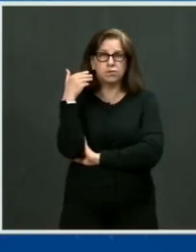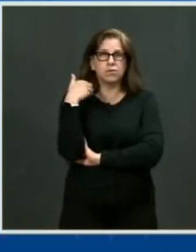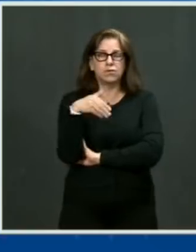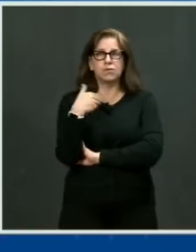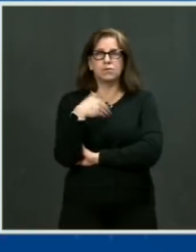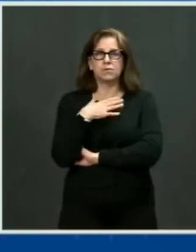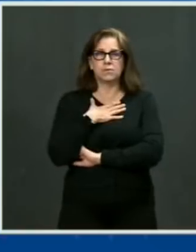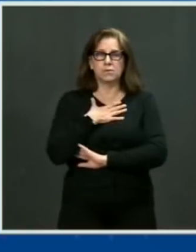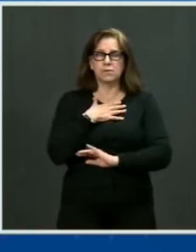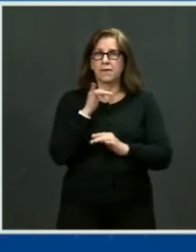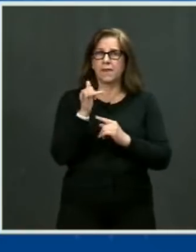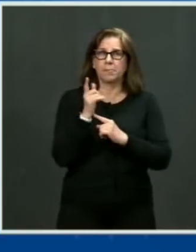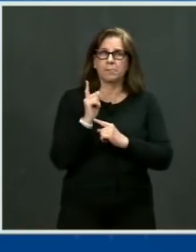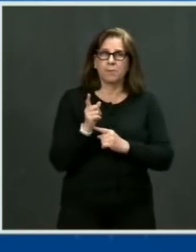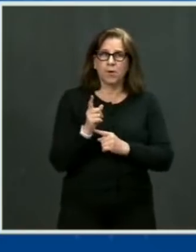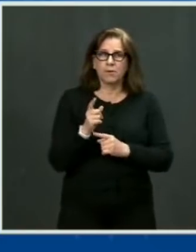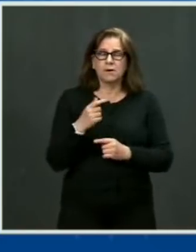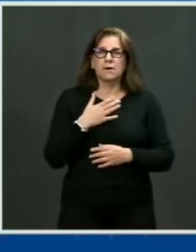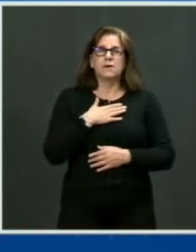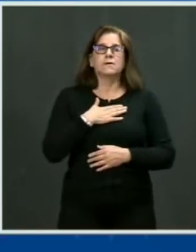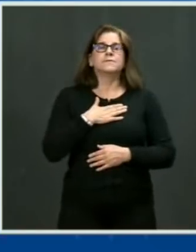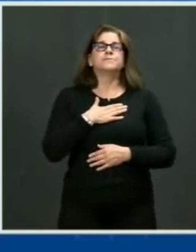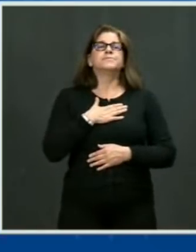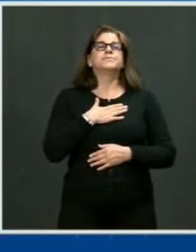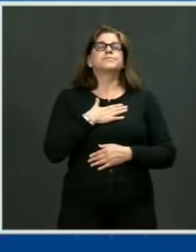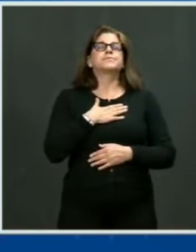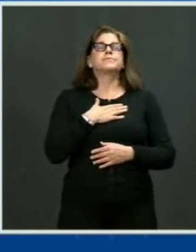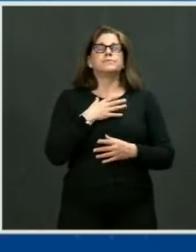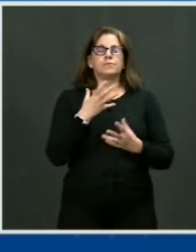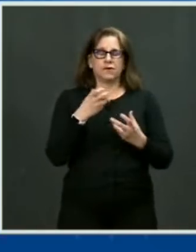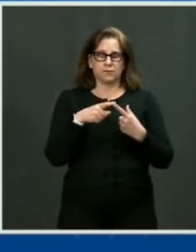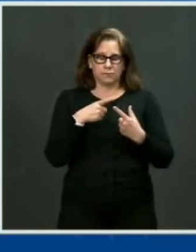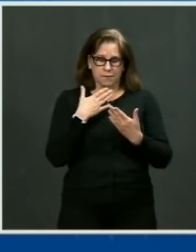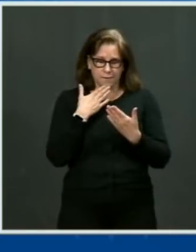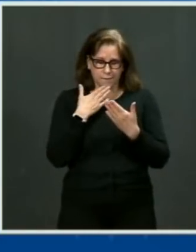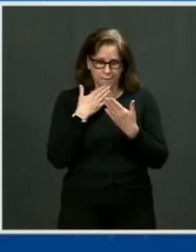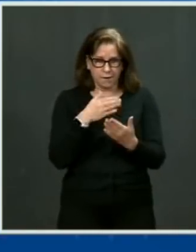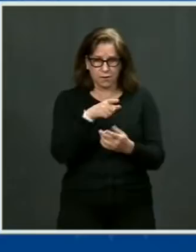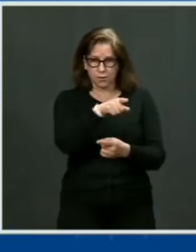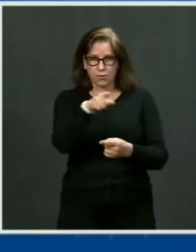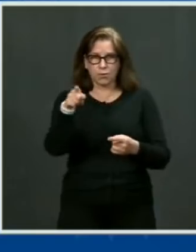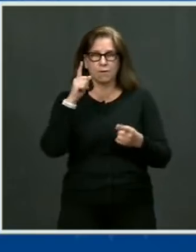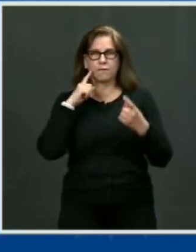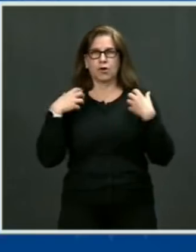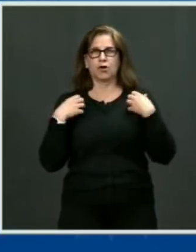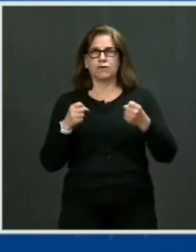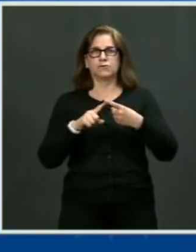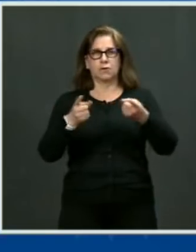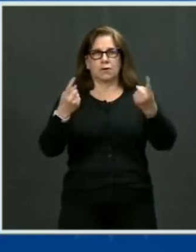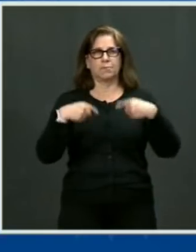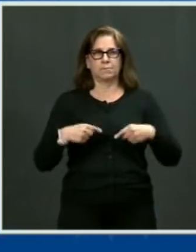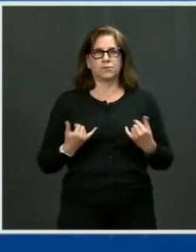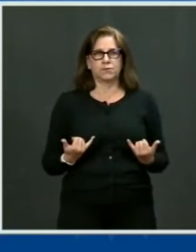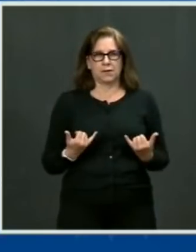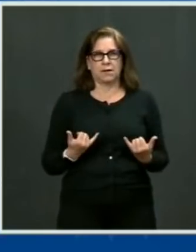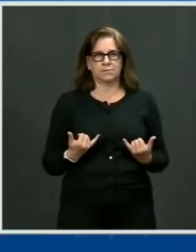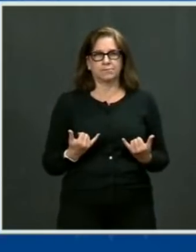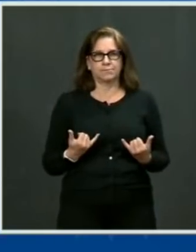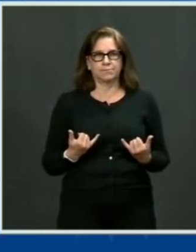Thank you. Thank you for having the courage, the courage to be here, the courage to continue this fight.